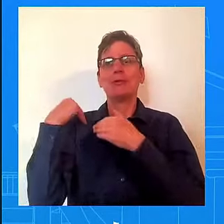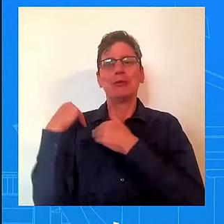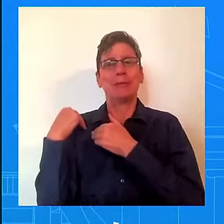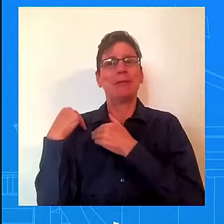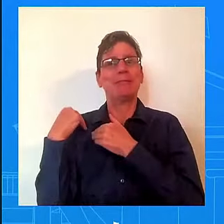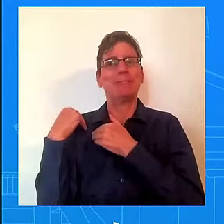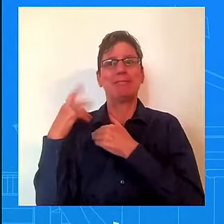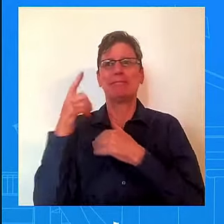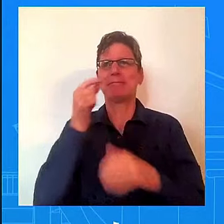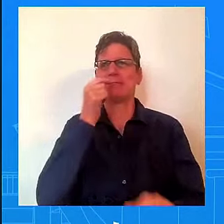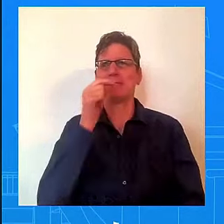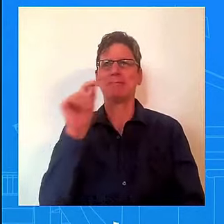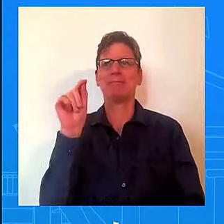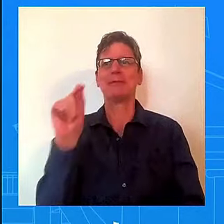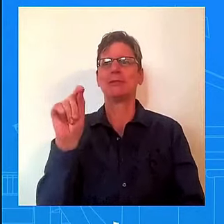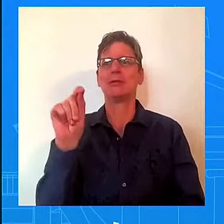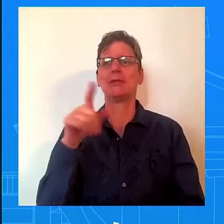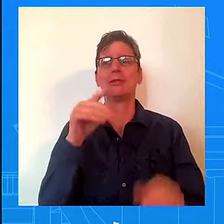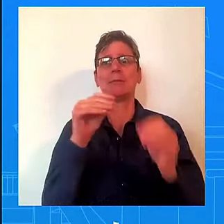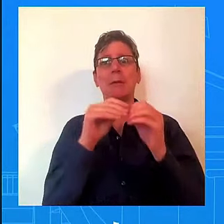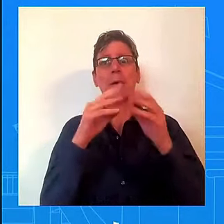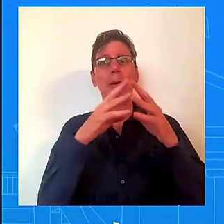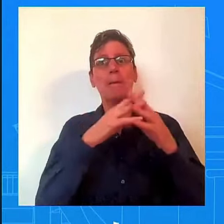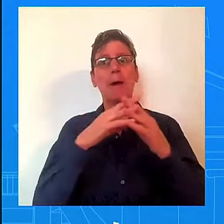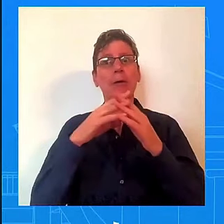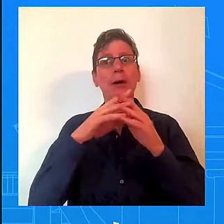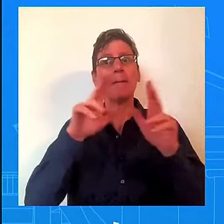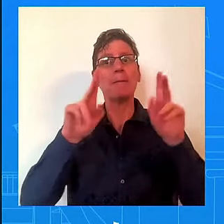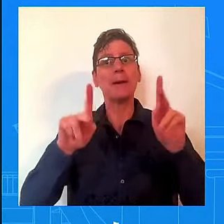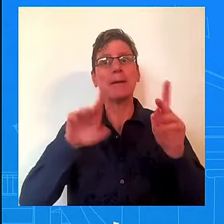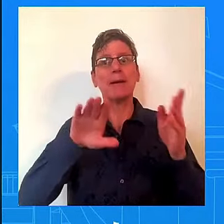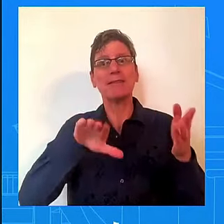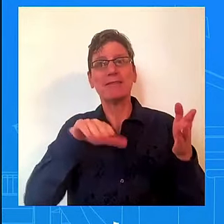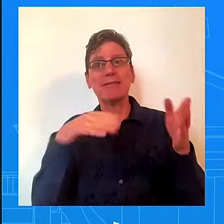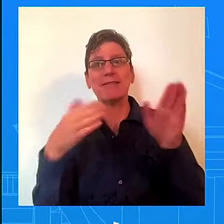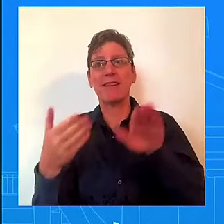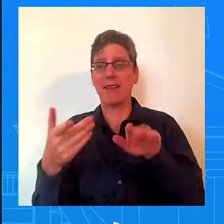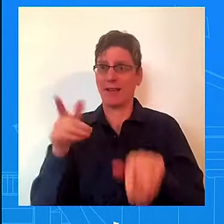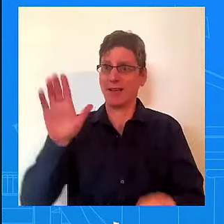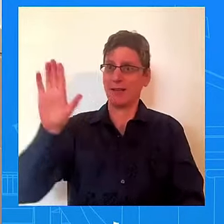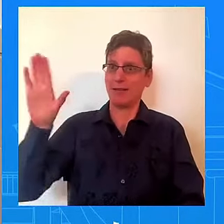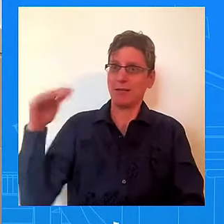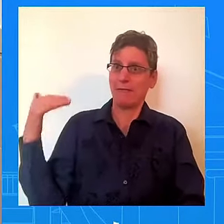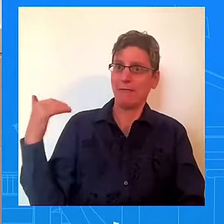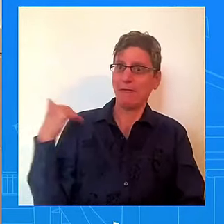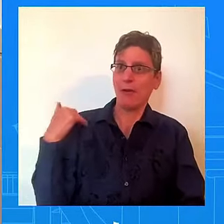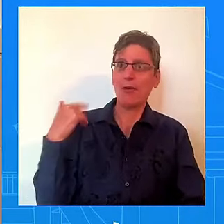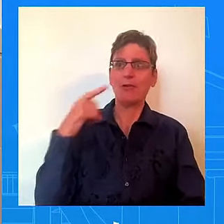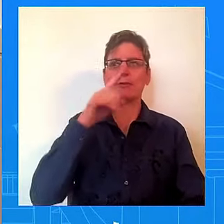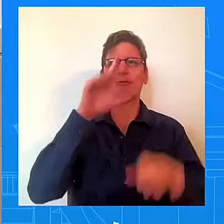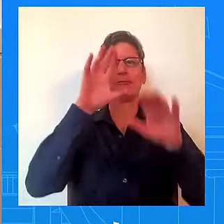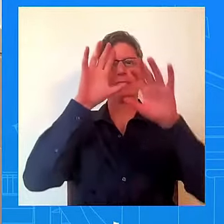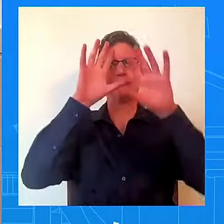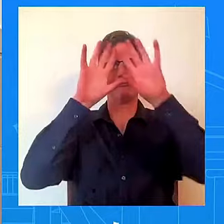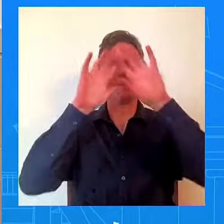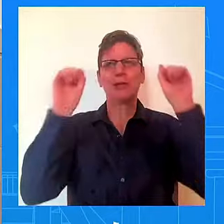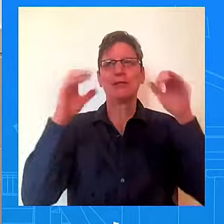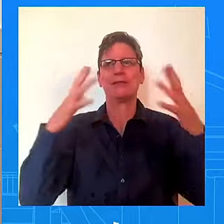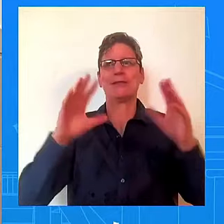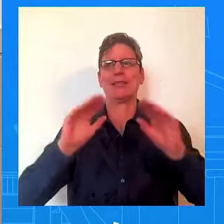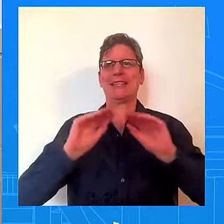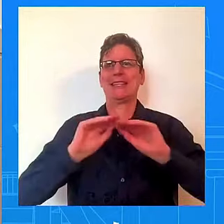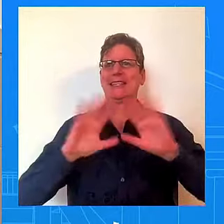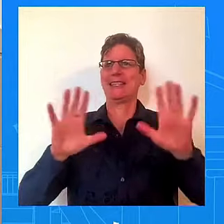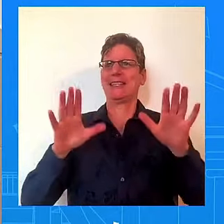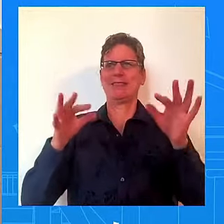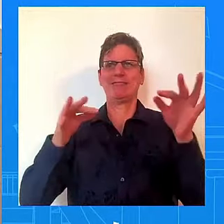has been over almost a year now, has been very clear about that and will continue to be so. A different topic. Since when does the vice president